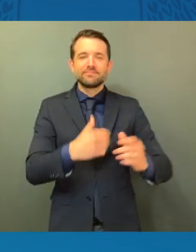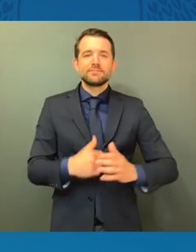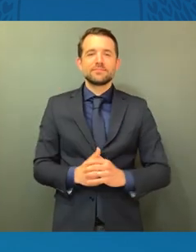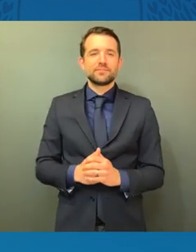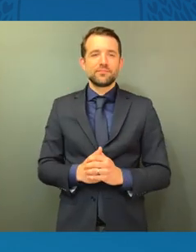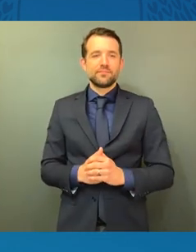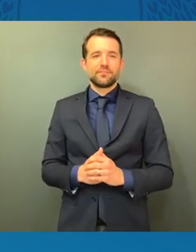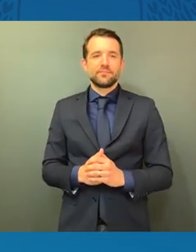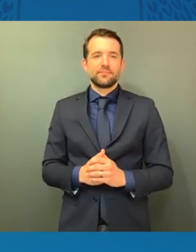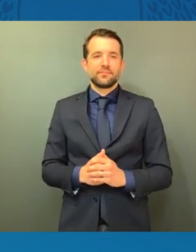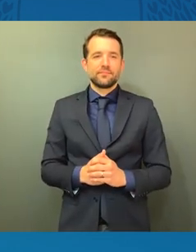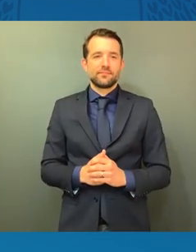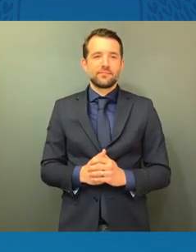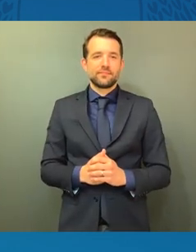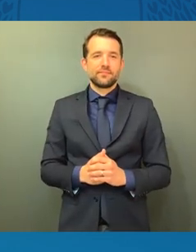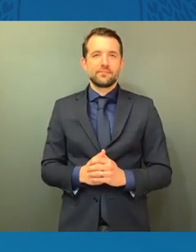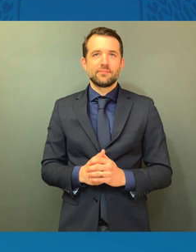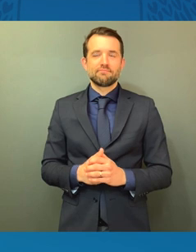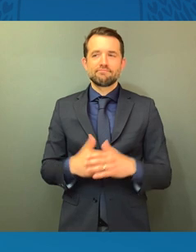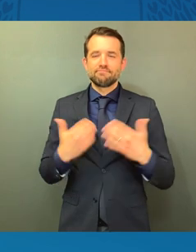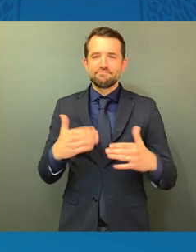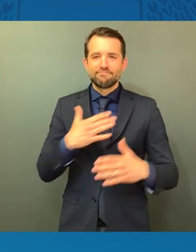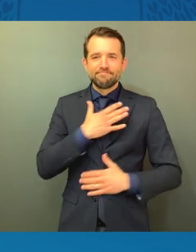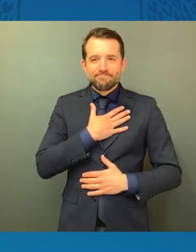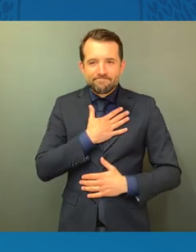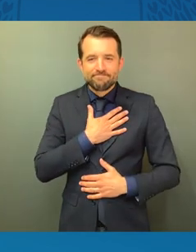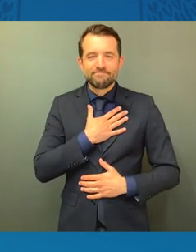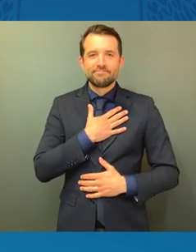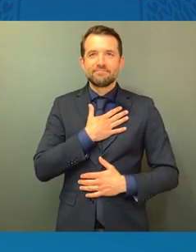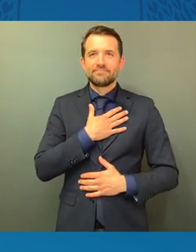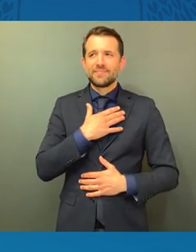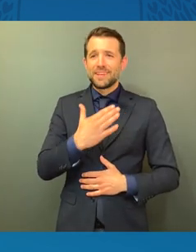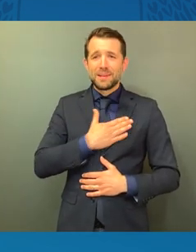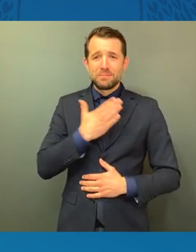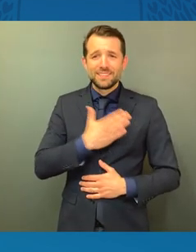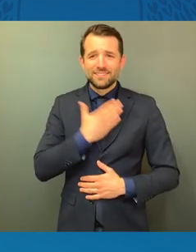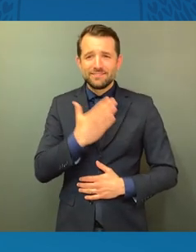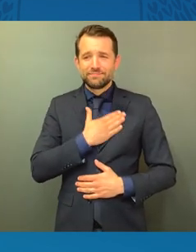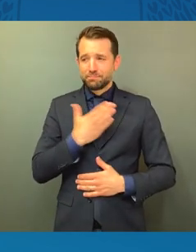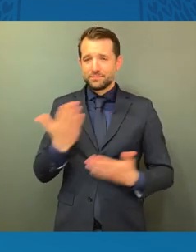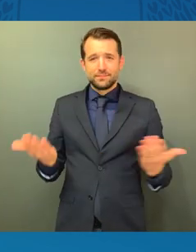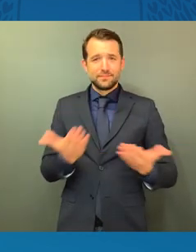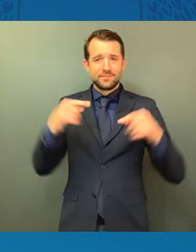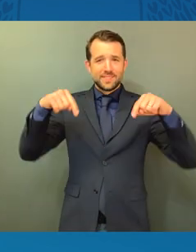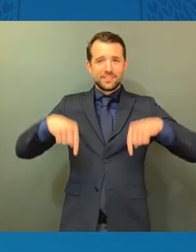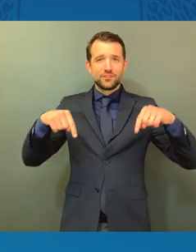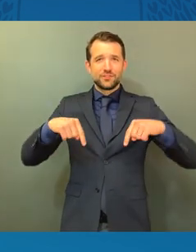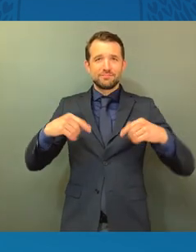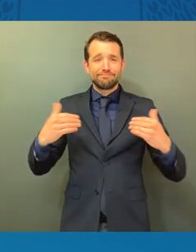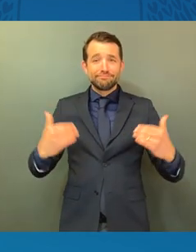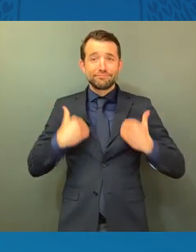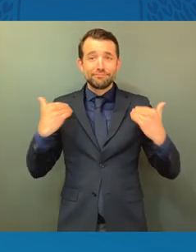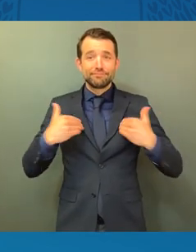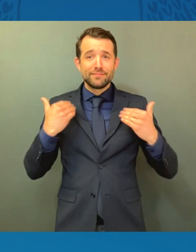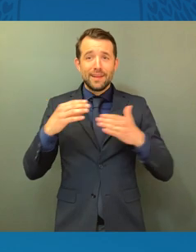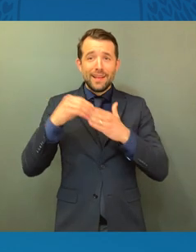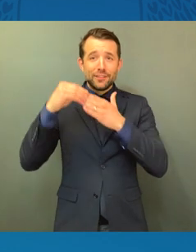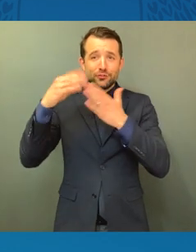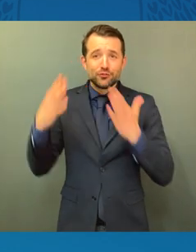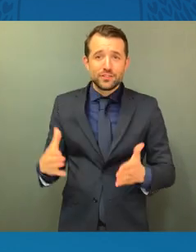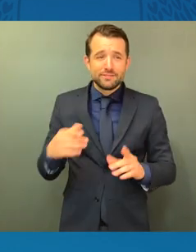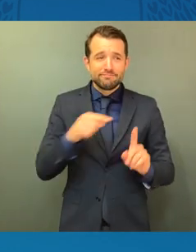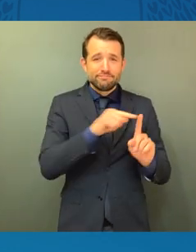I am so happy to be surrounded by our young leaders. I am telling you, this is a